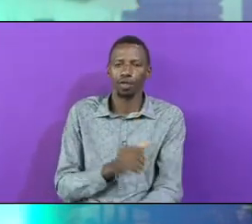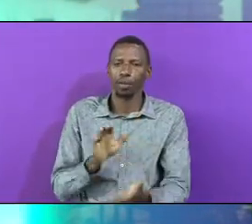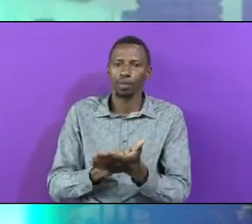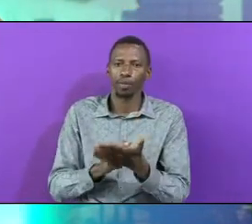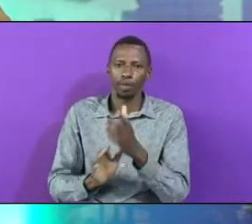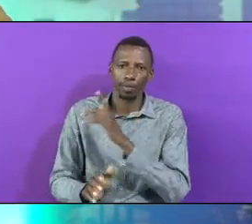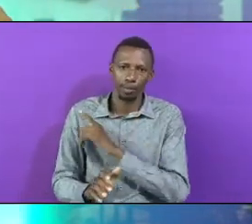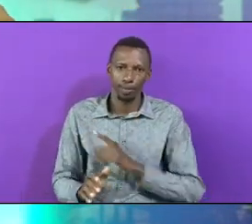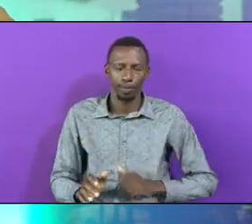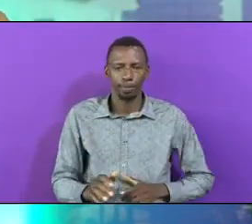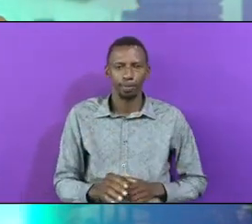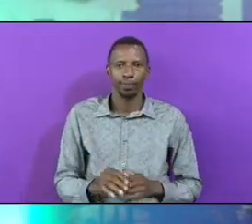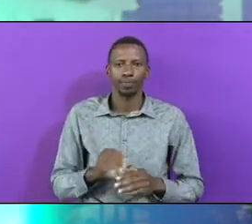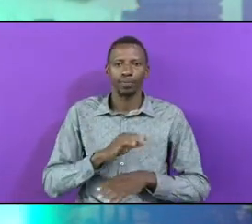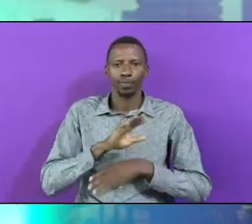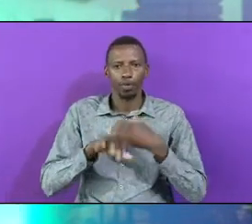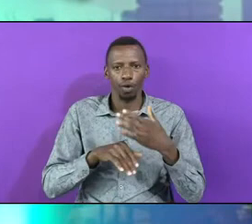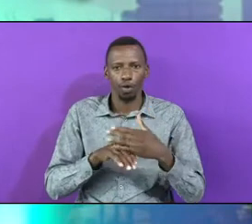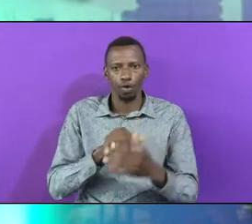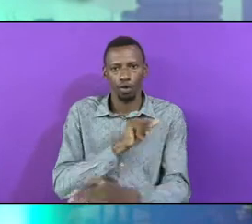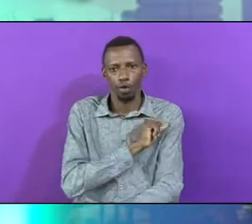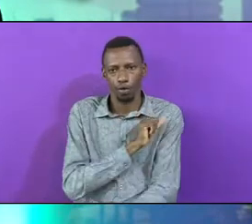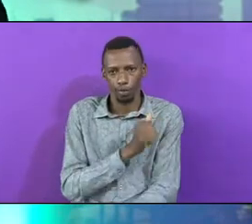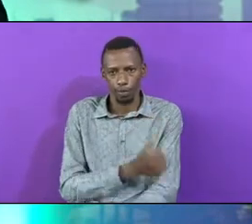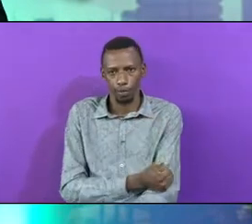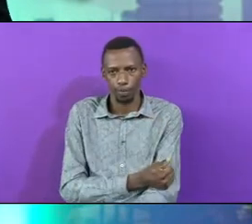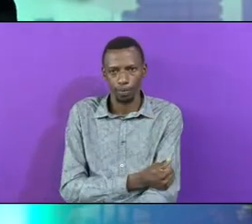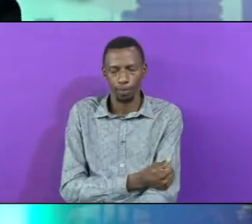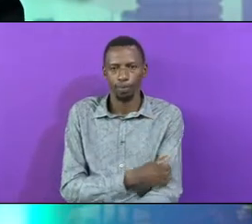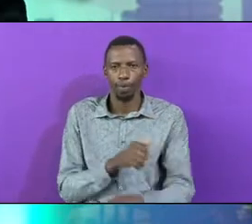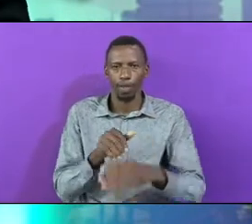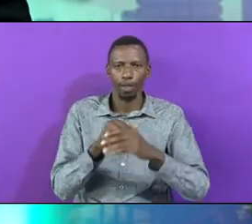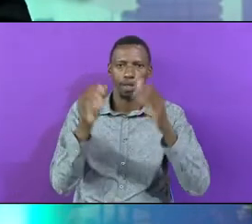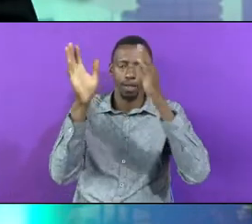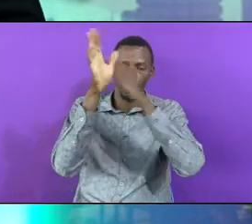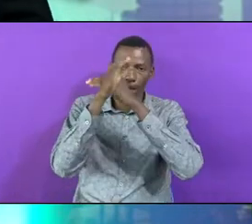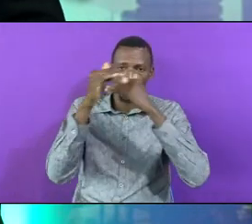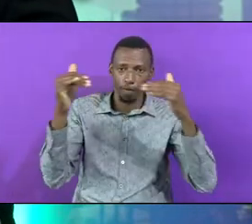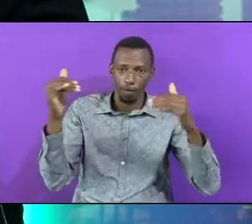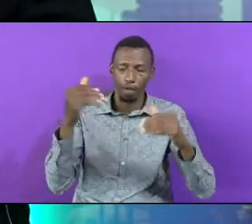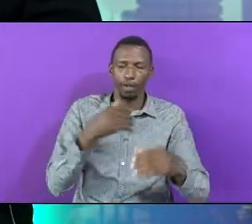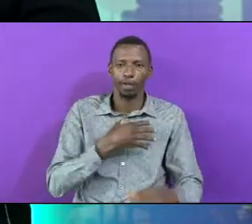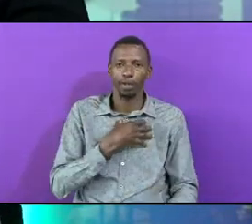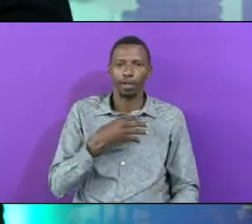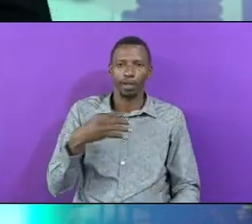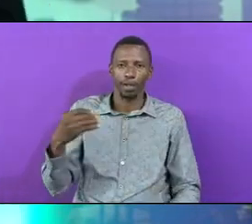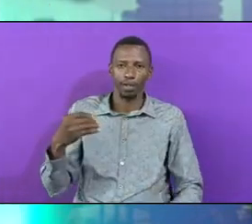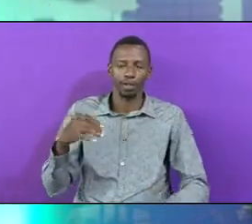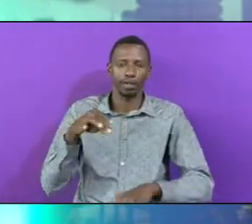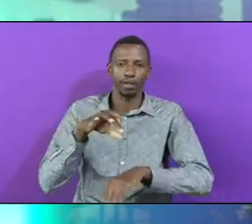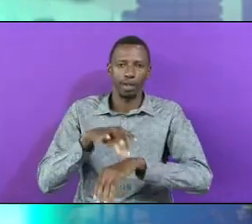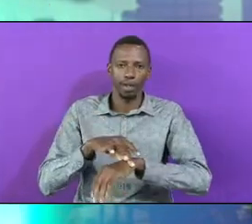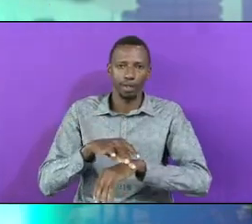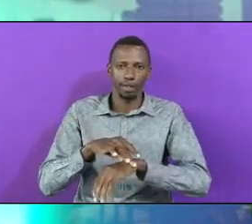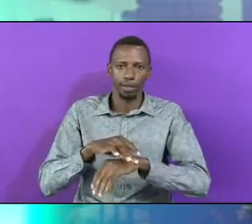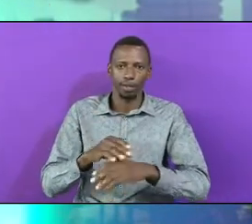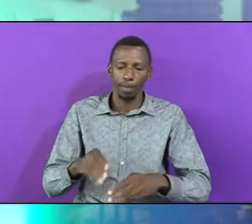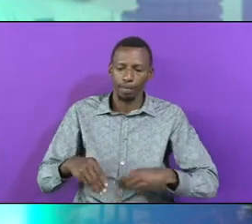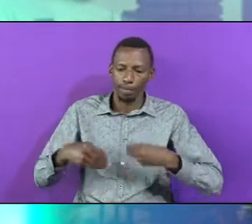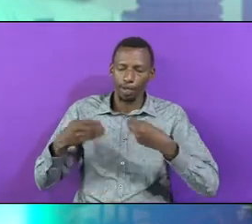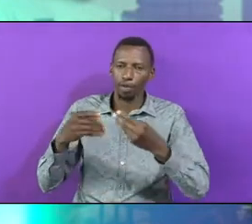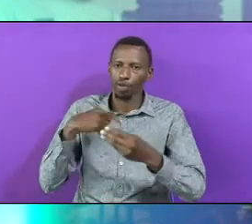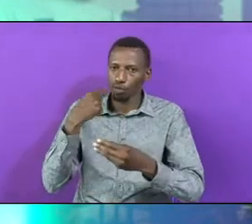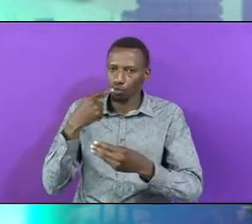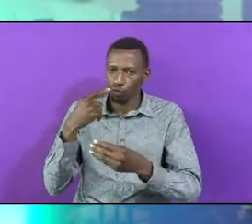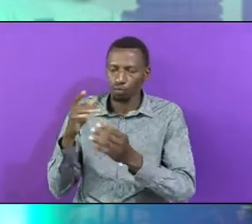Lord All authority In heaven And on earth Has been given To